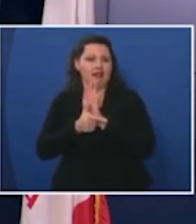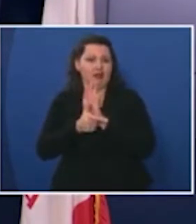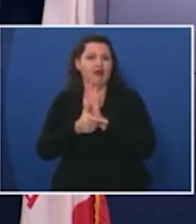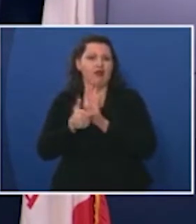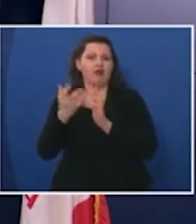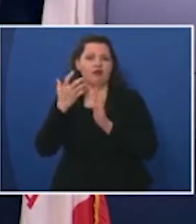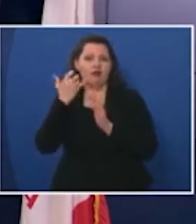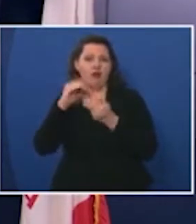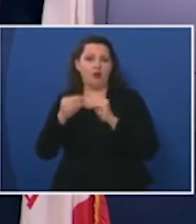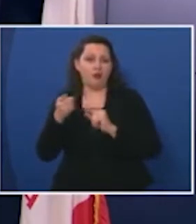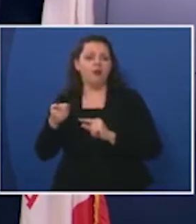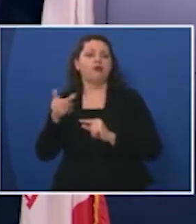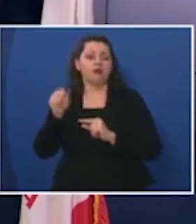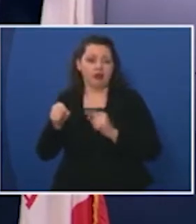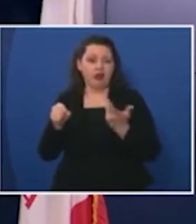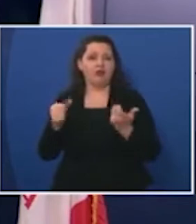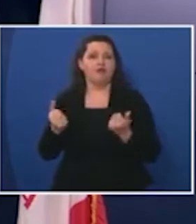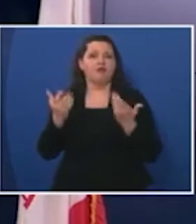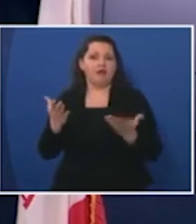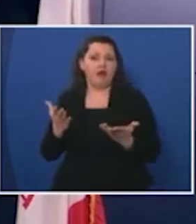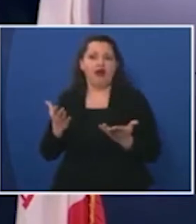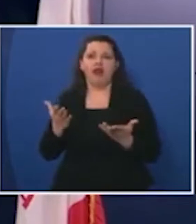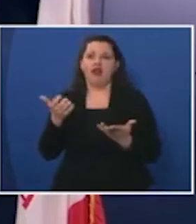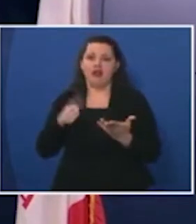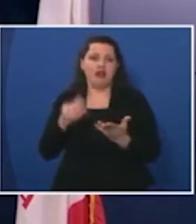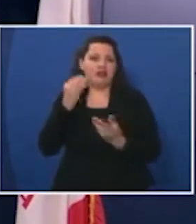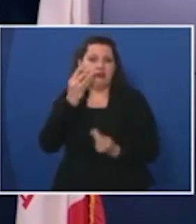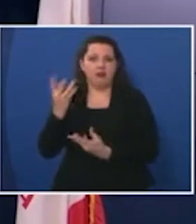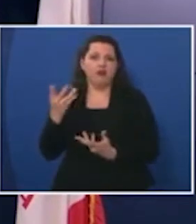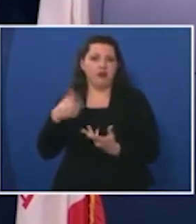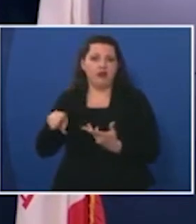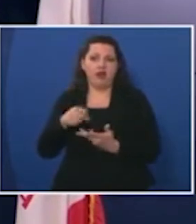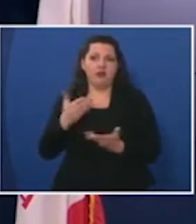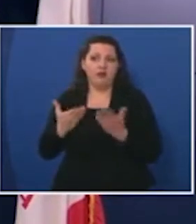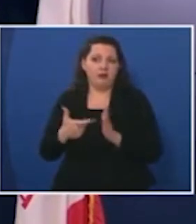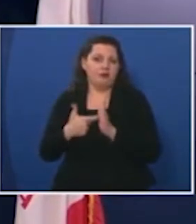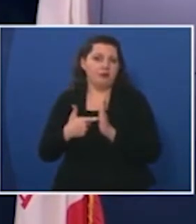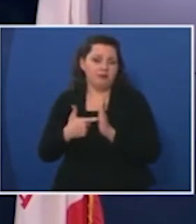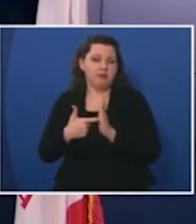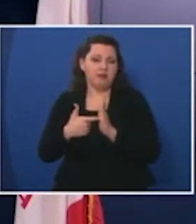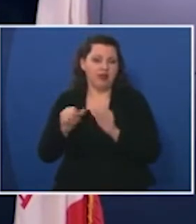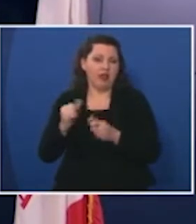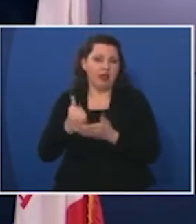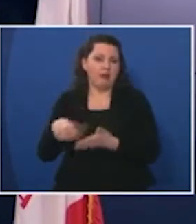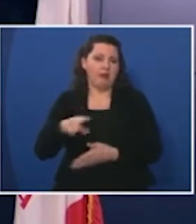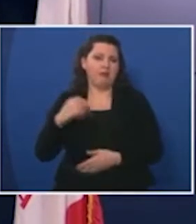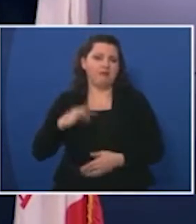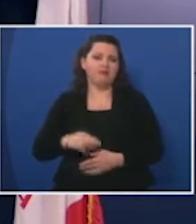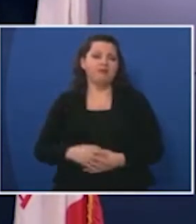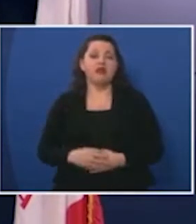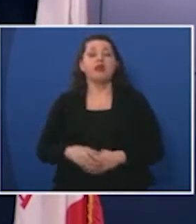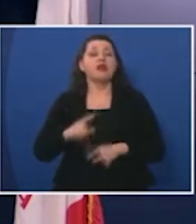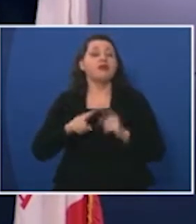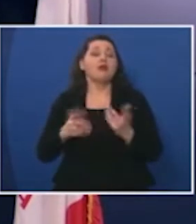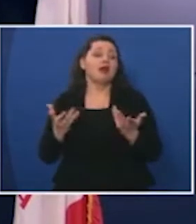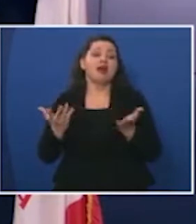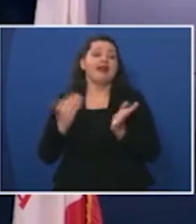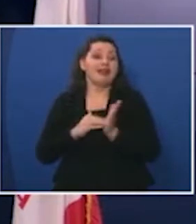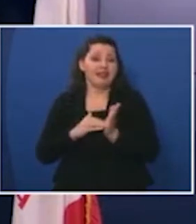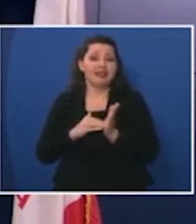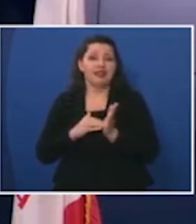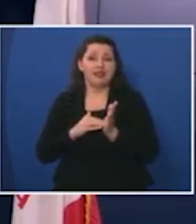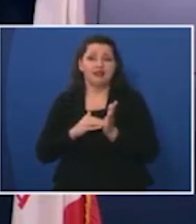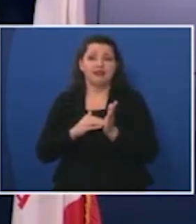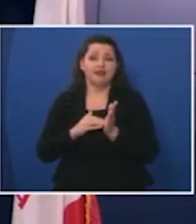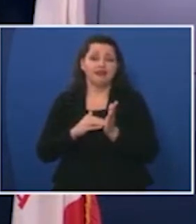available that could provide them with any information that they may need that would be helpful moving forward but again as you heard